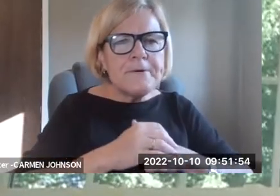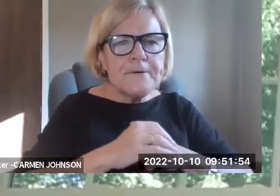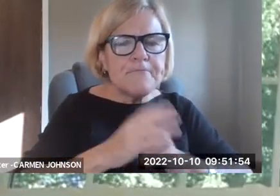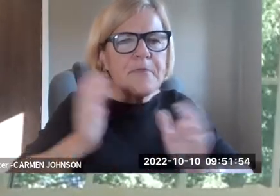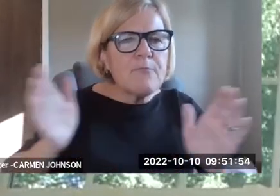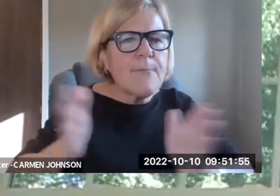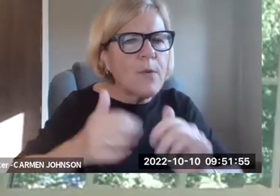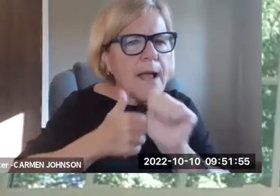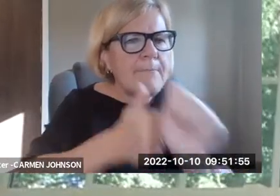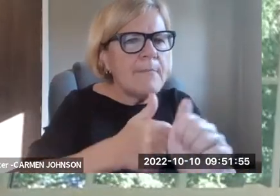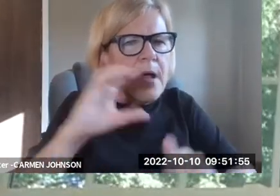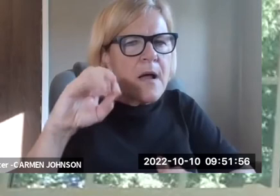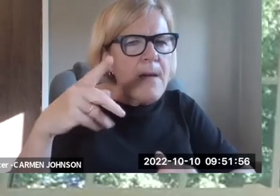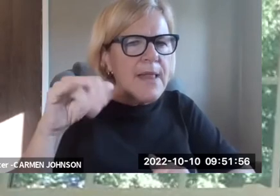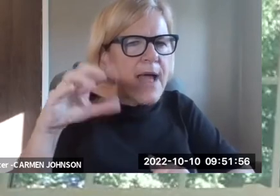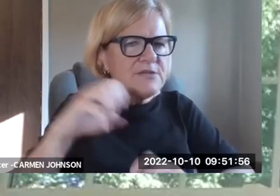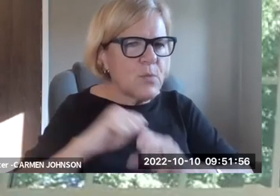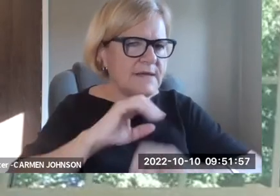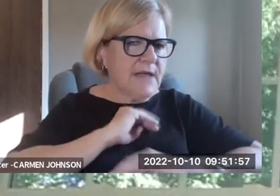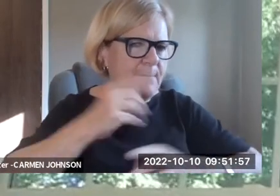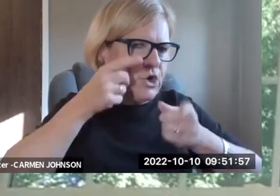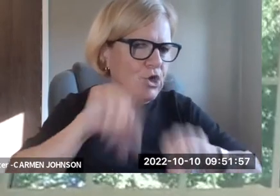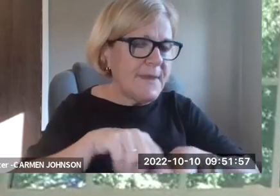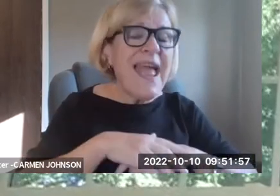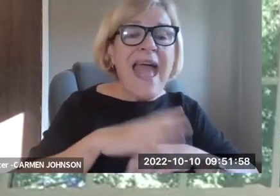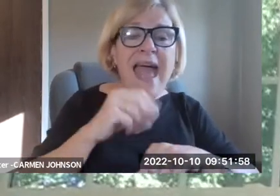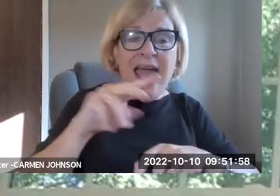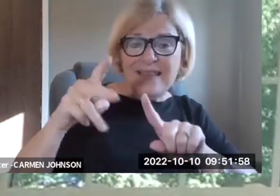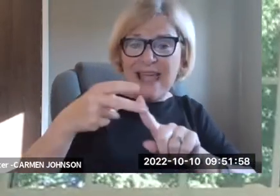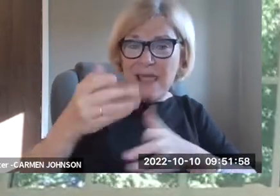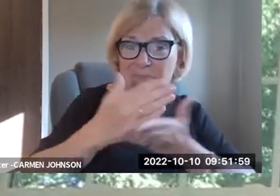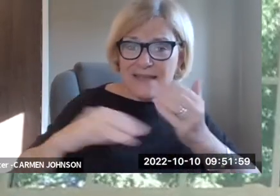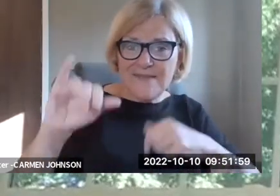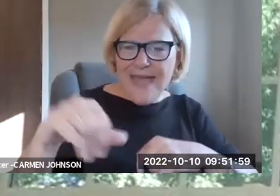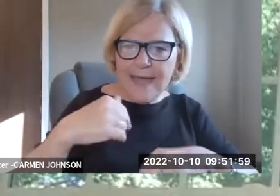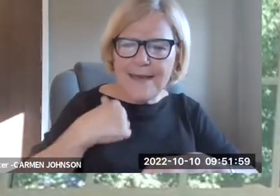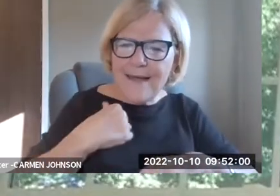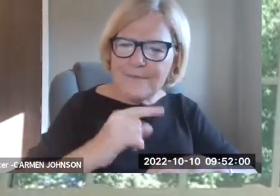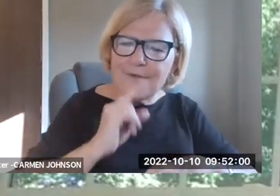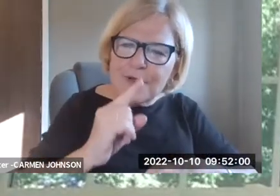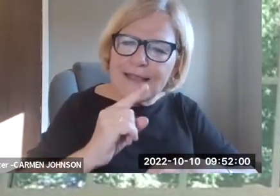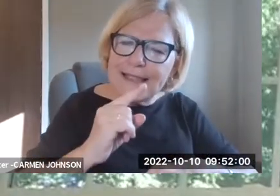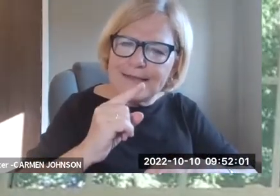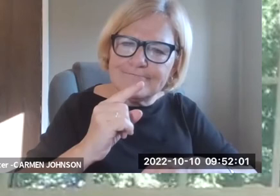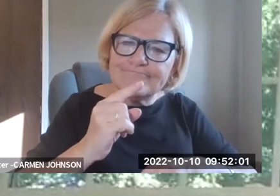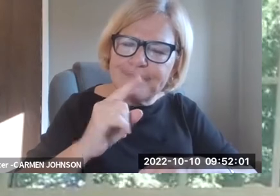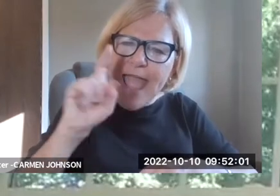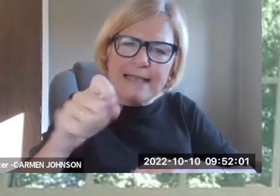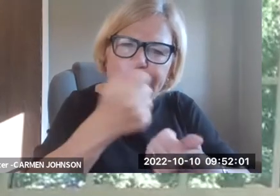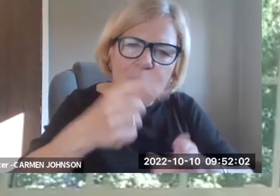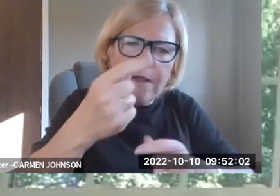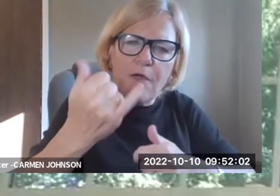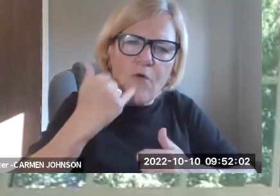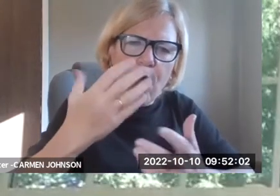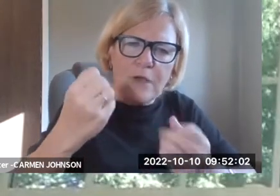um, in your litigation work have observed that can help, um, promote compliance with the settlement agreement.